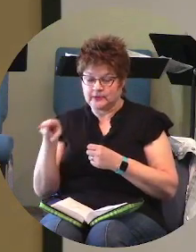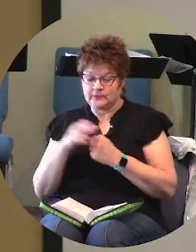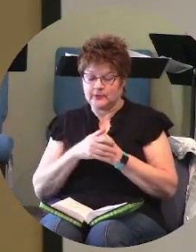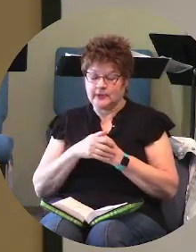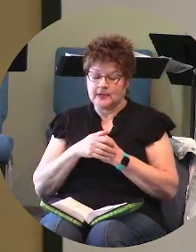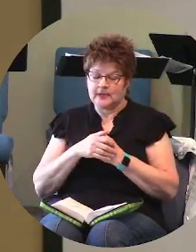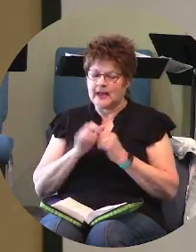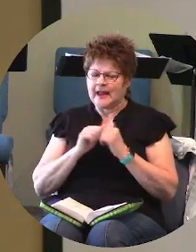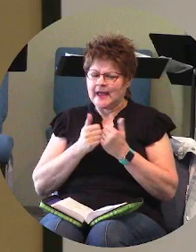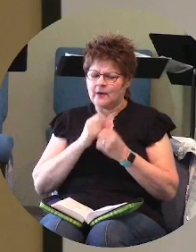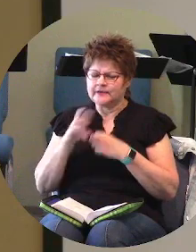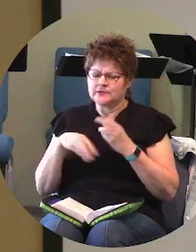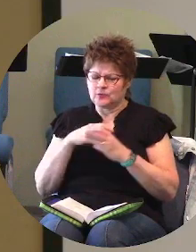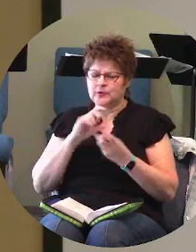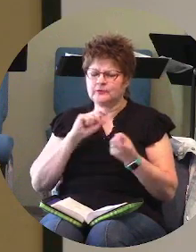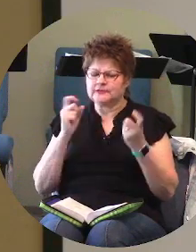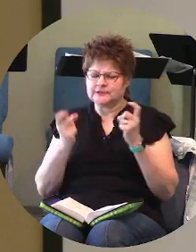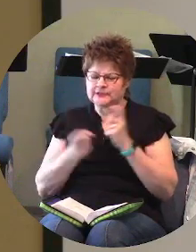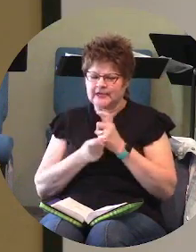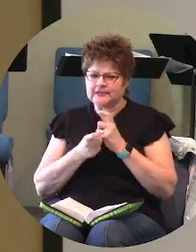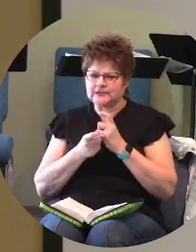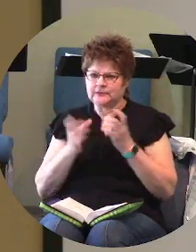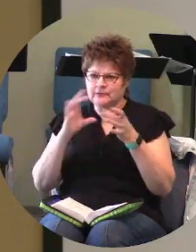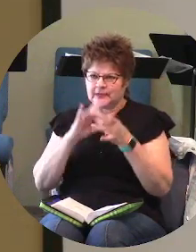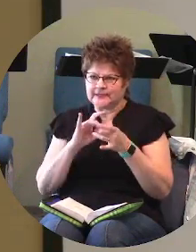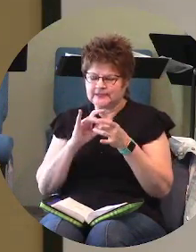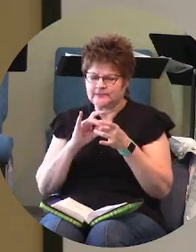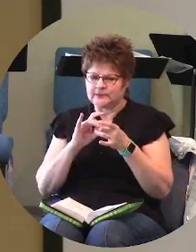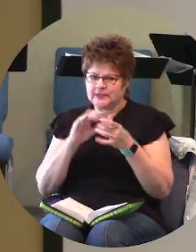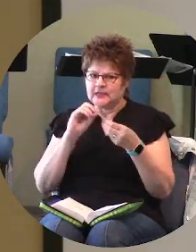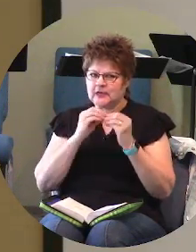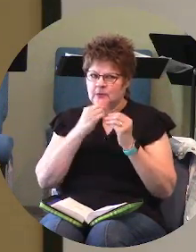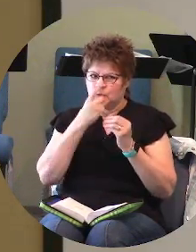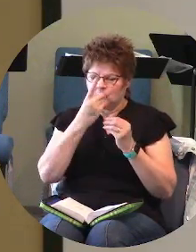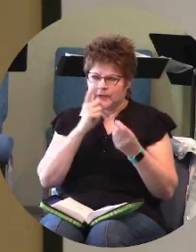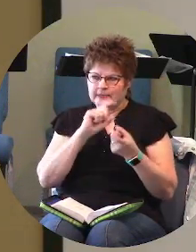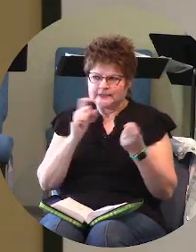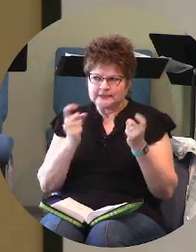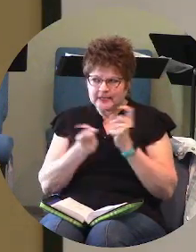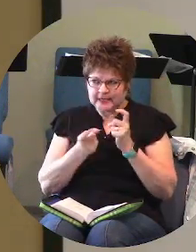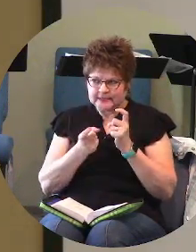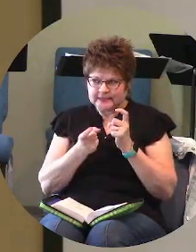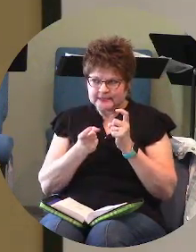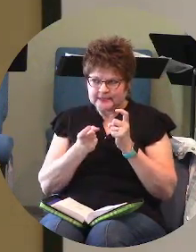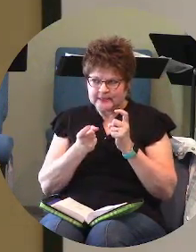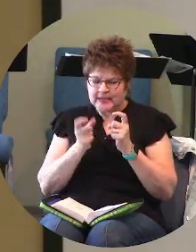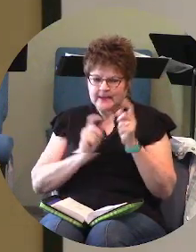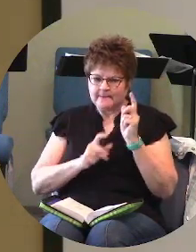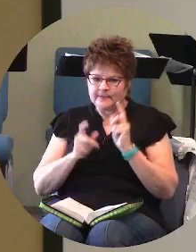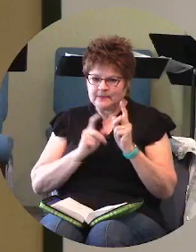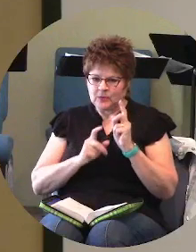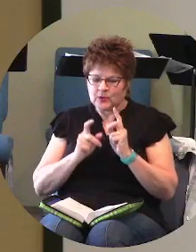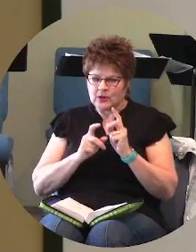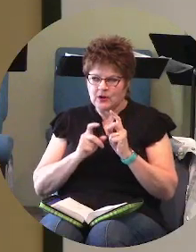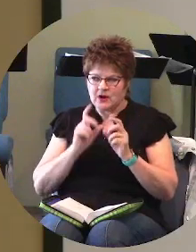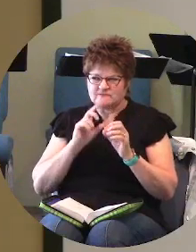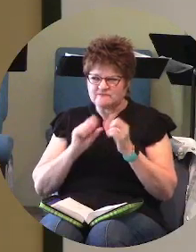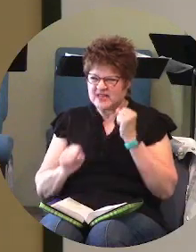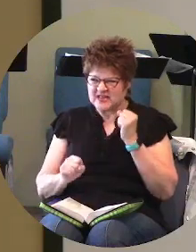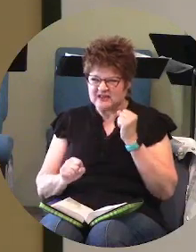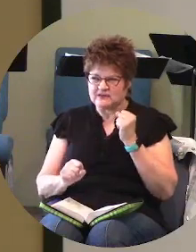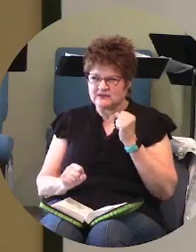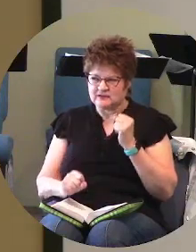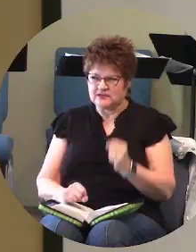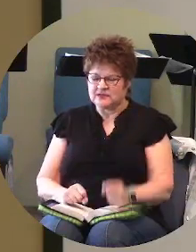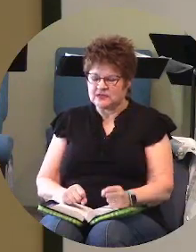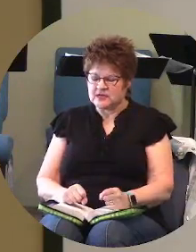and the number one change was this people are mean people